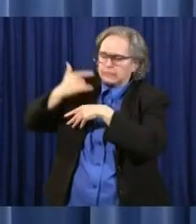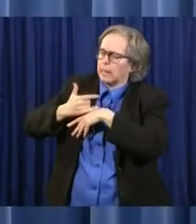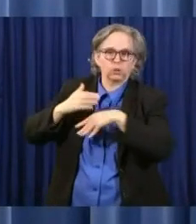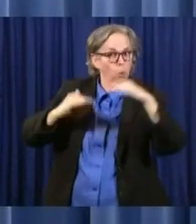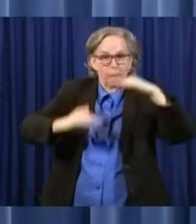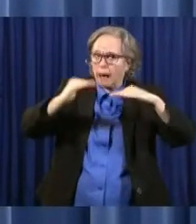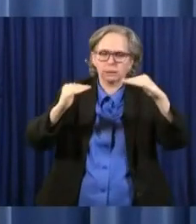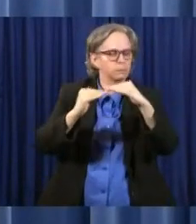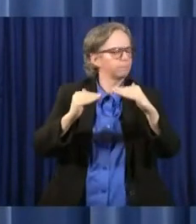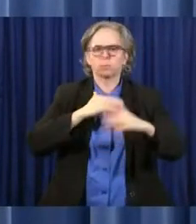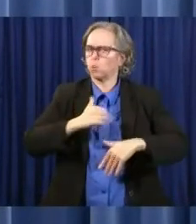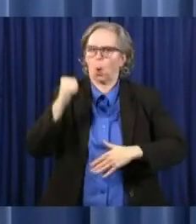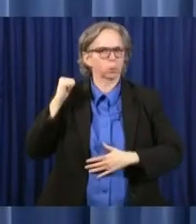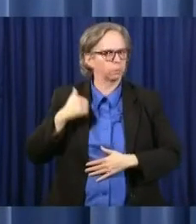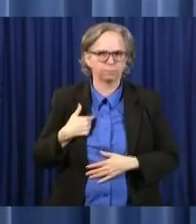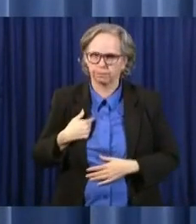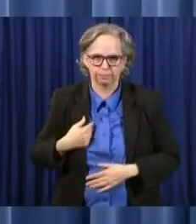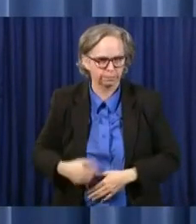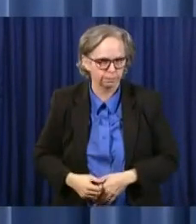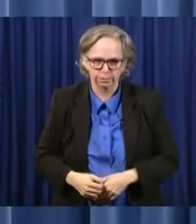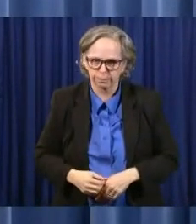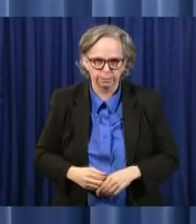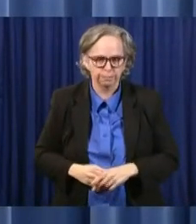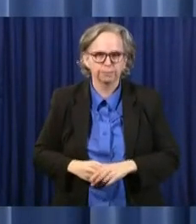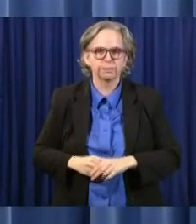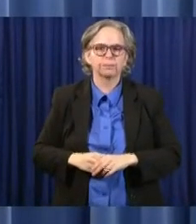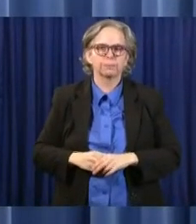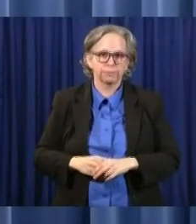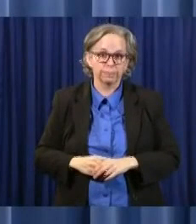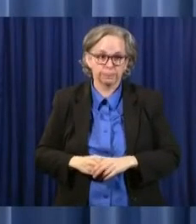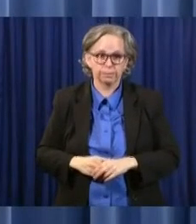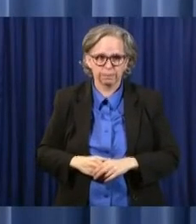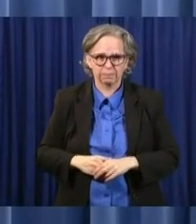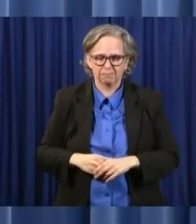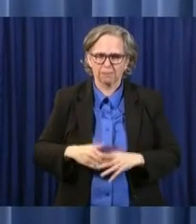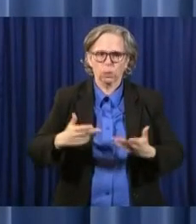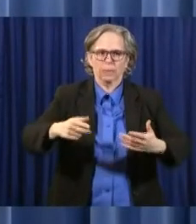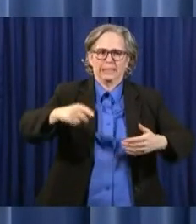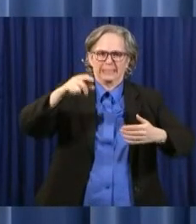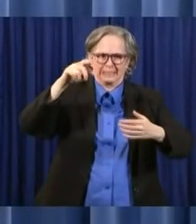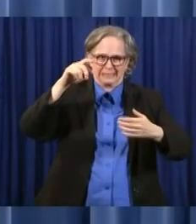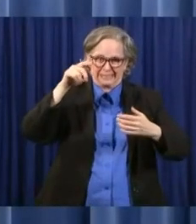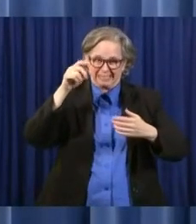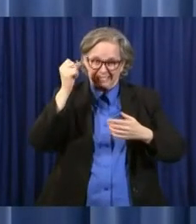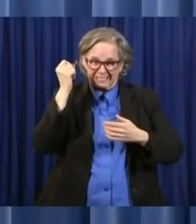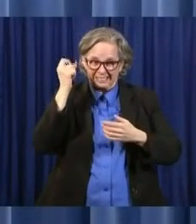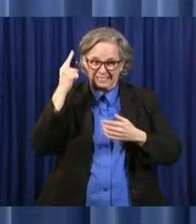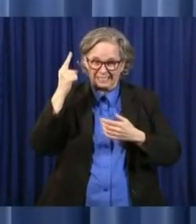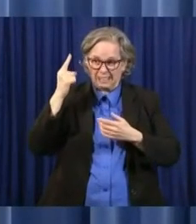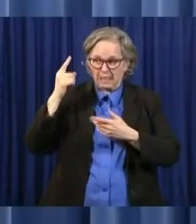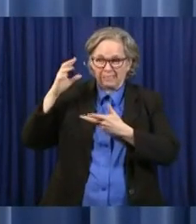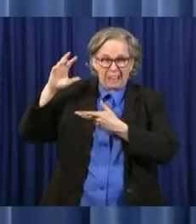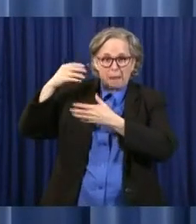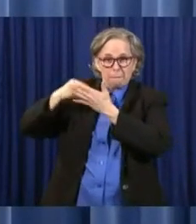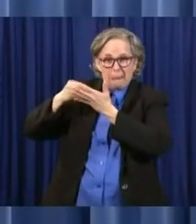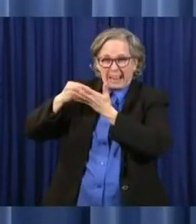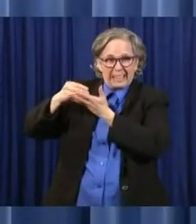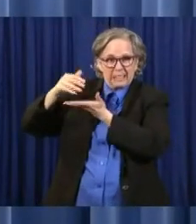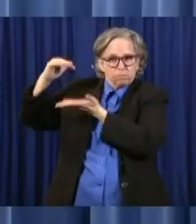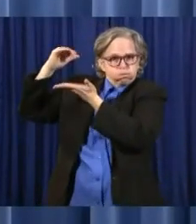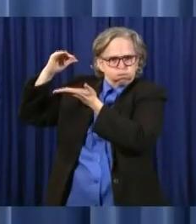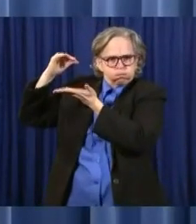stated, we are going to need that money, that rainy day fund, for next year